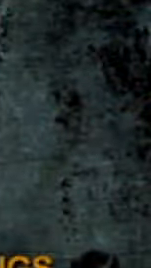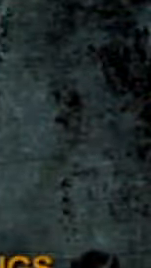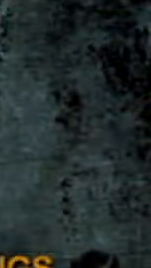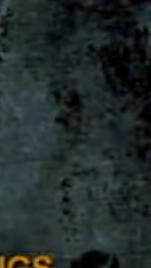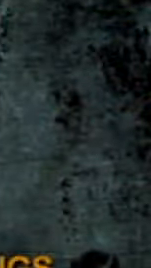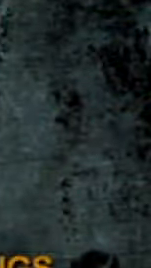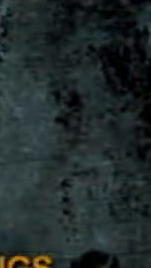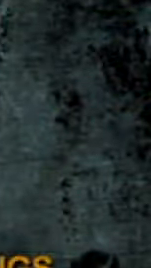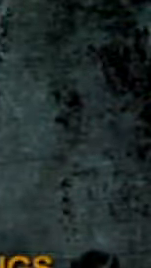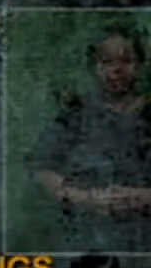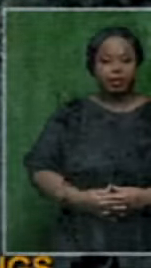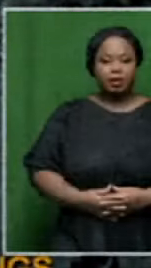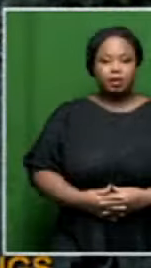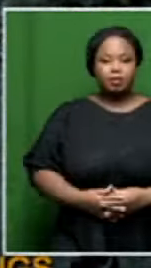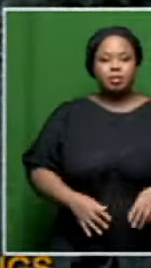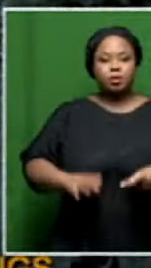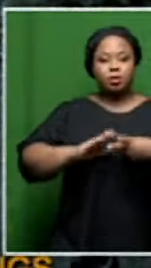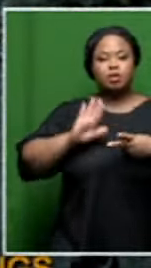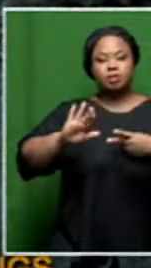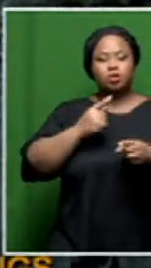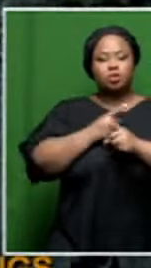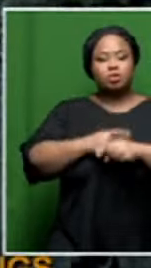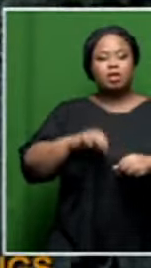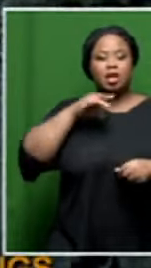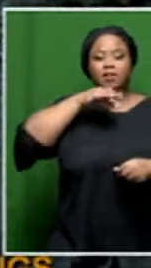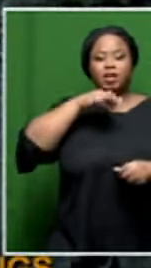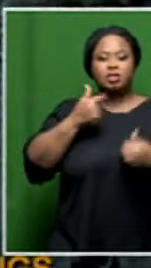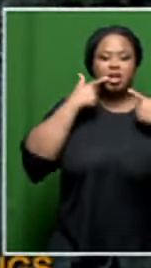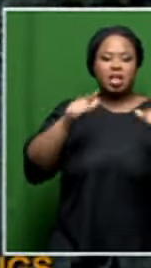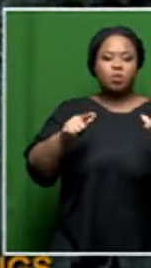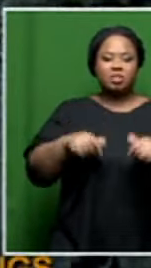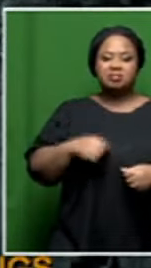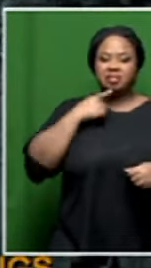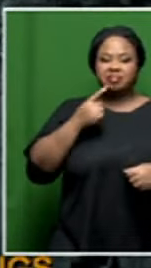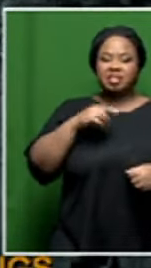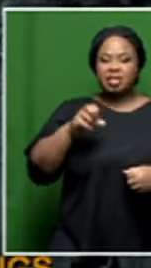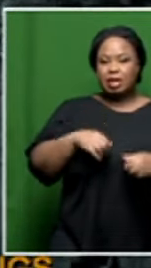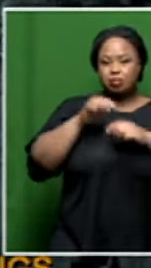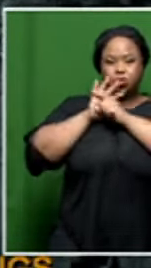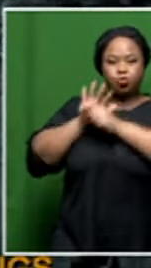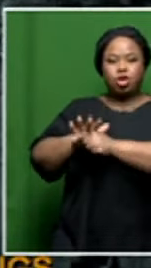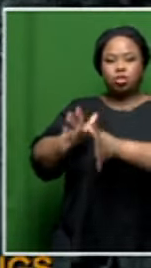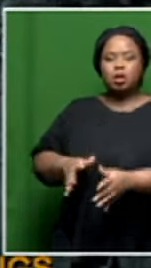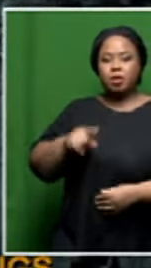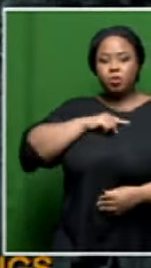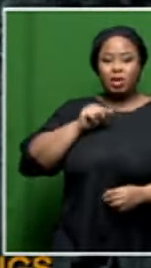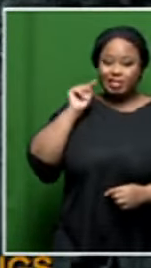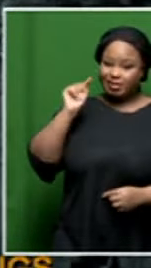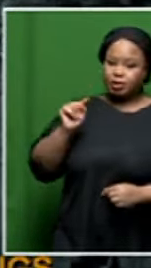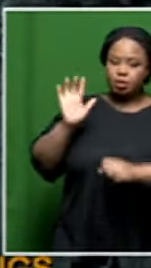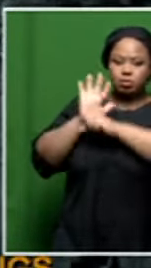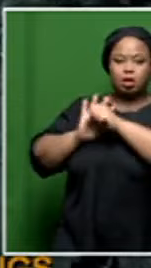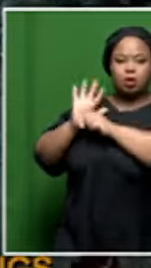Before South Africa's advent to democracy, the Afrikaans language was regarded as the language of the oppressor. It was against this